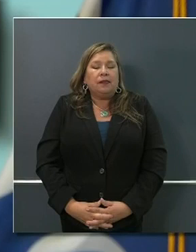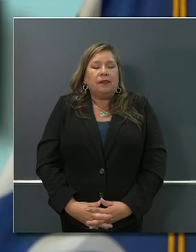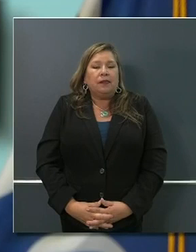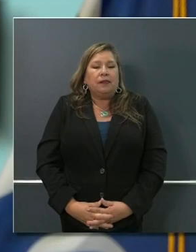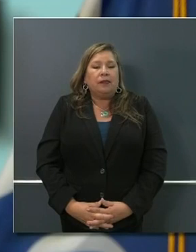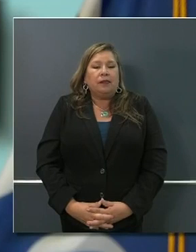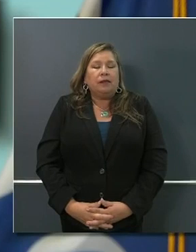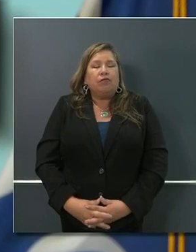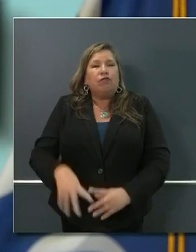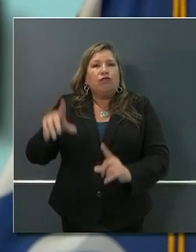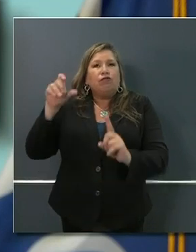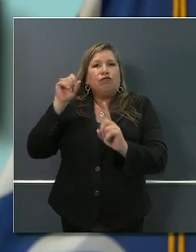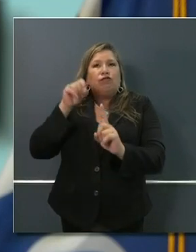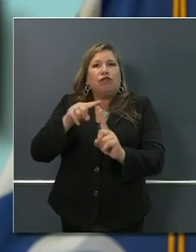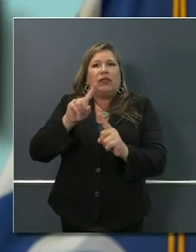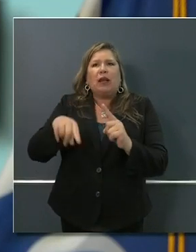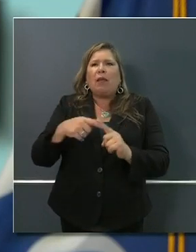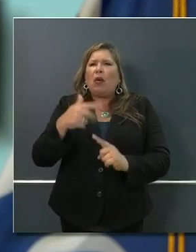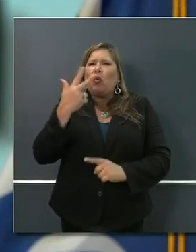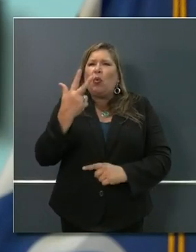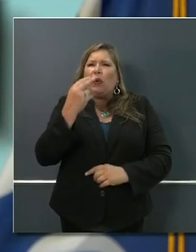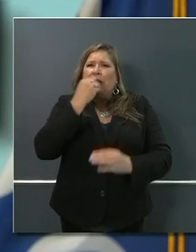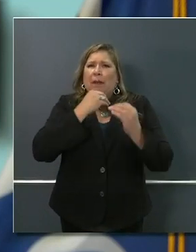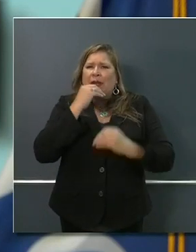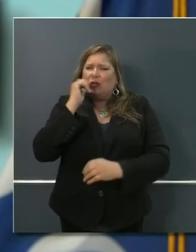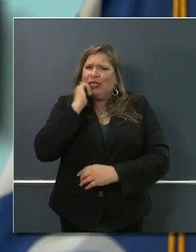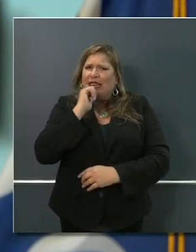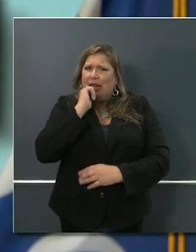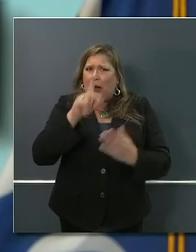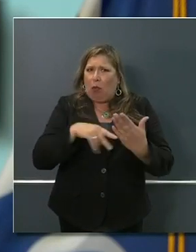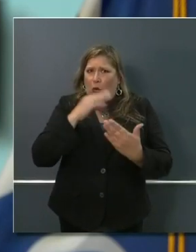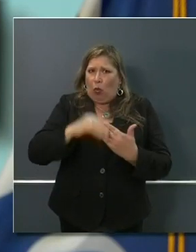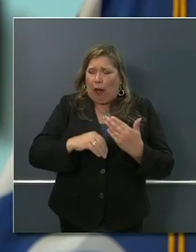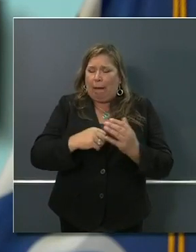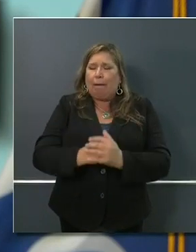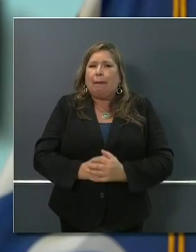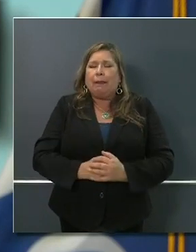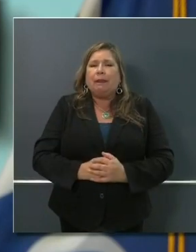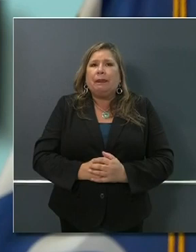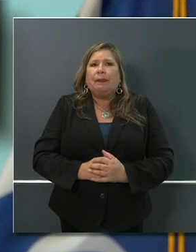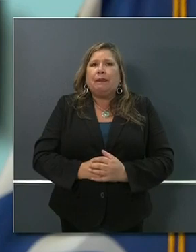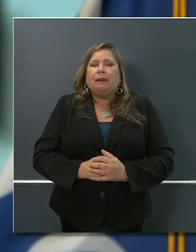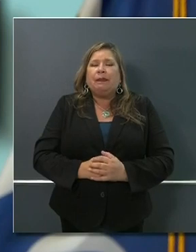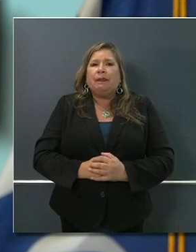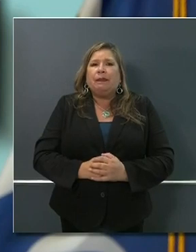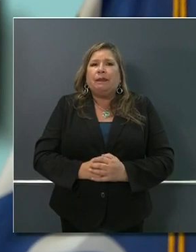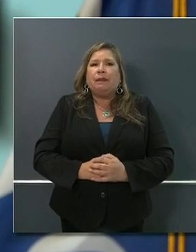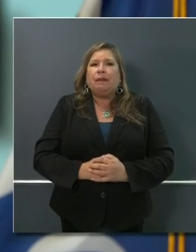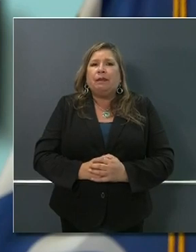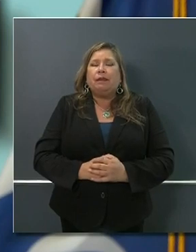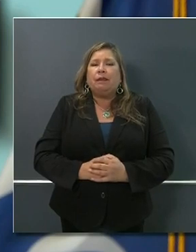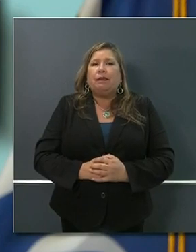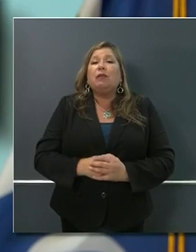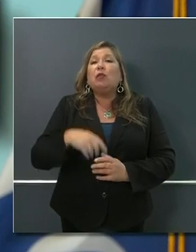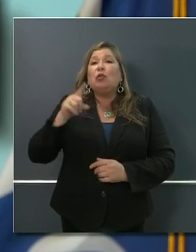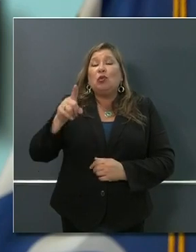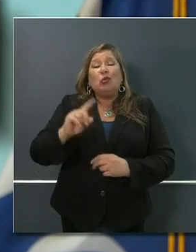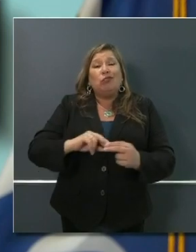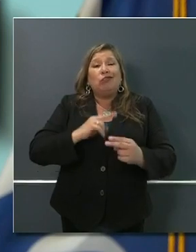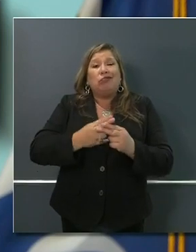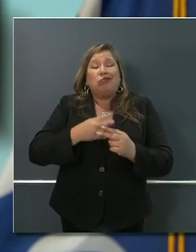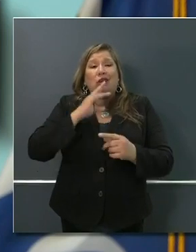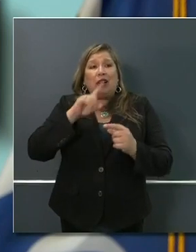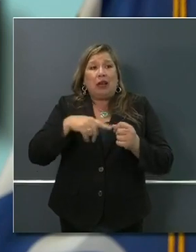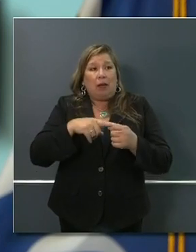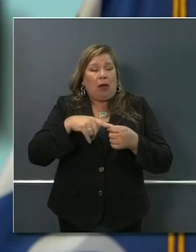meals a day program. So while you've promised that localities administering the senior program will be reimbursed for 94%